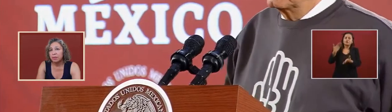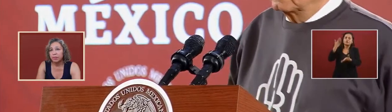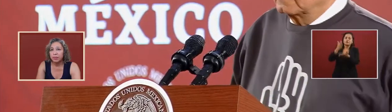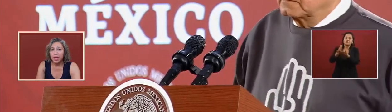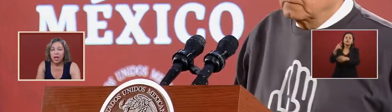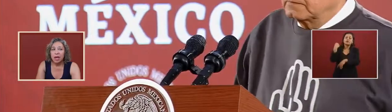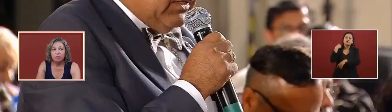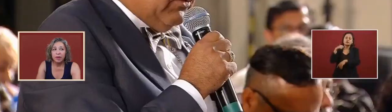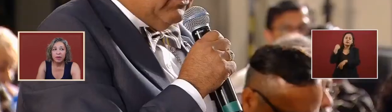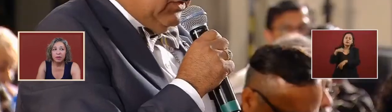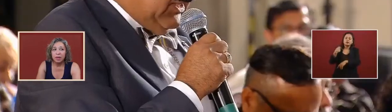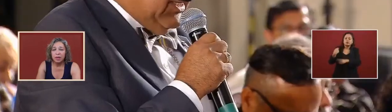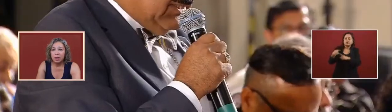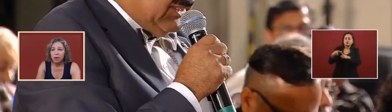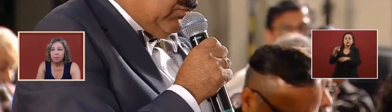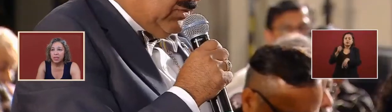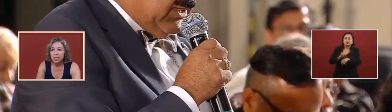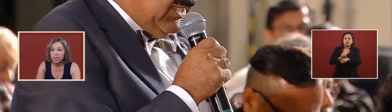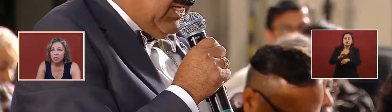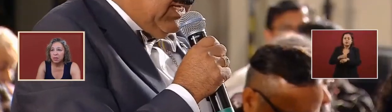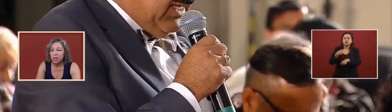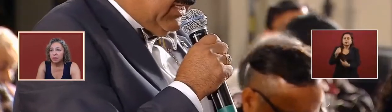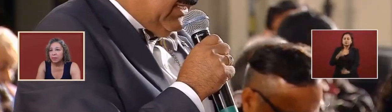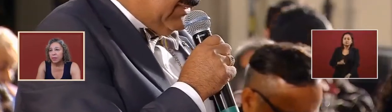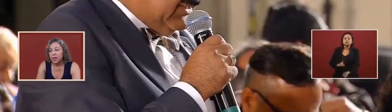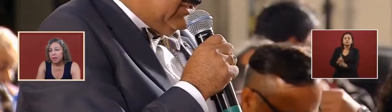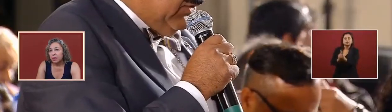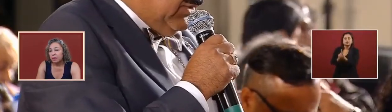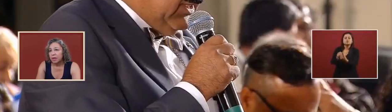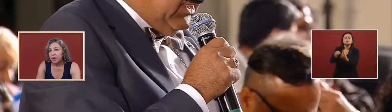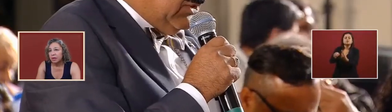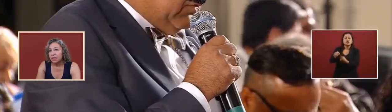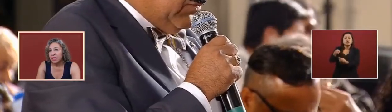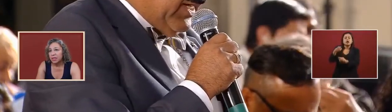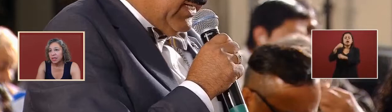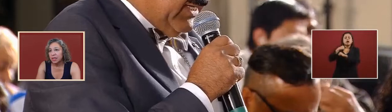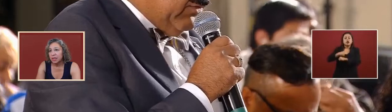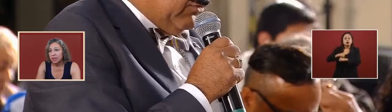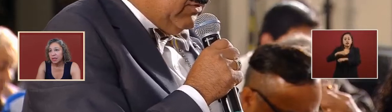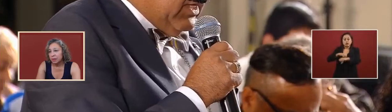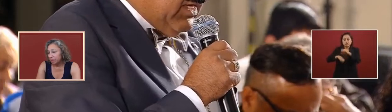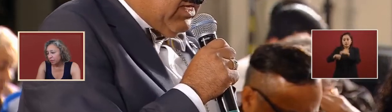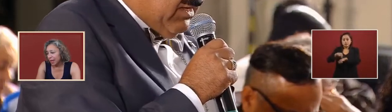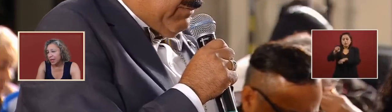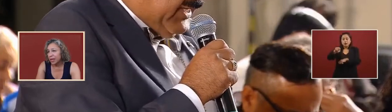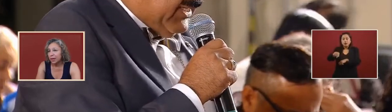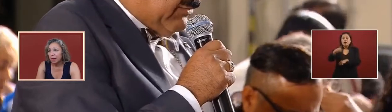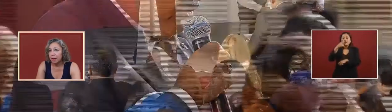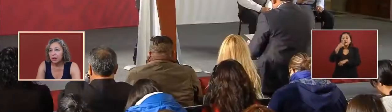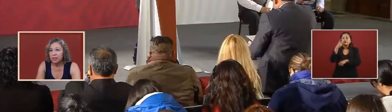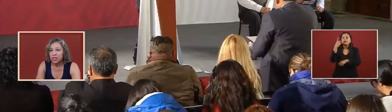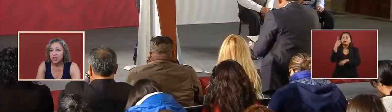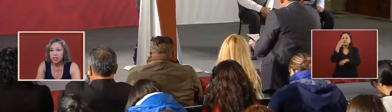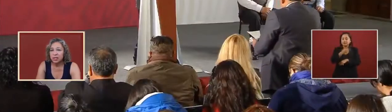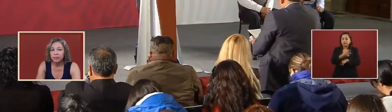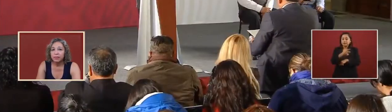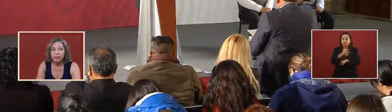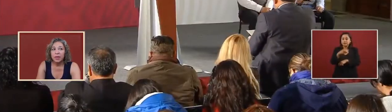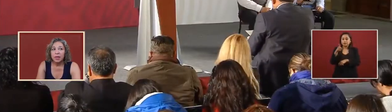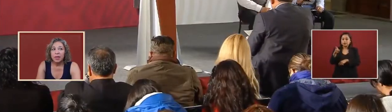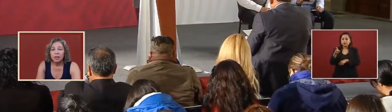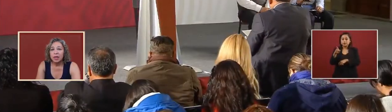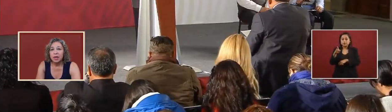i found businessmen that have said that in the banking session